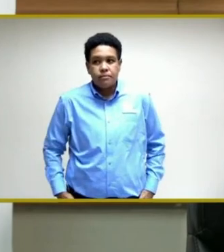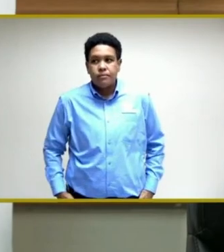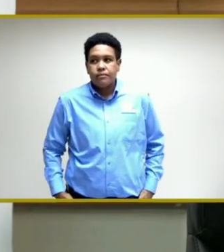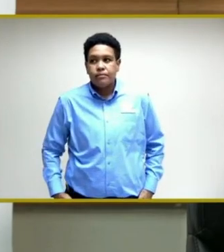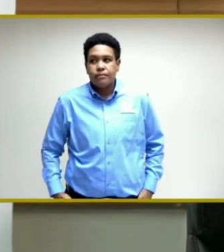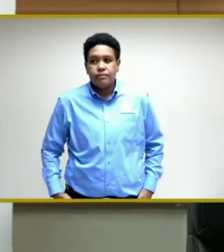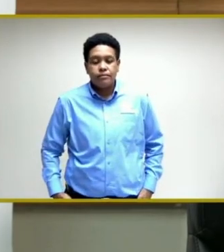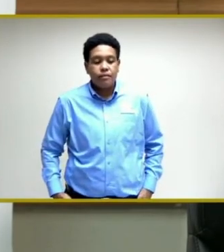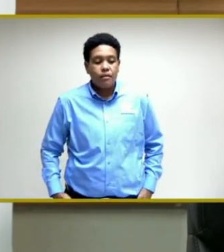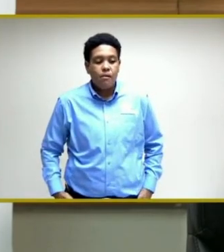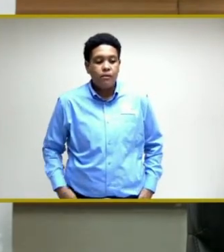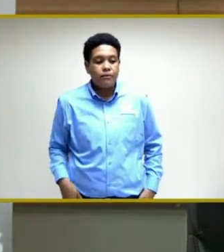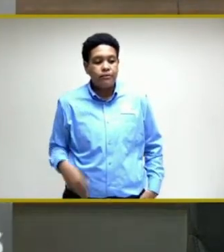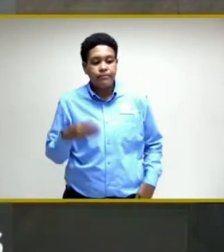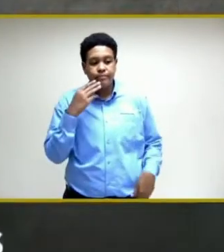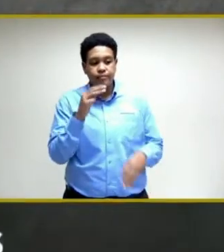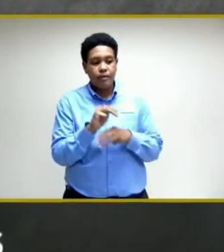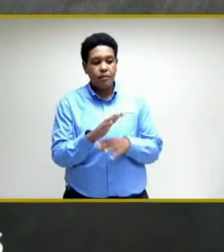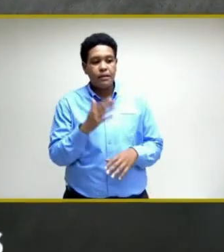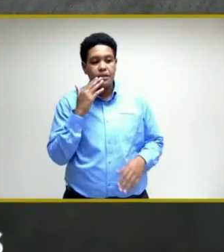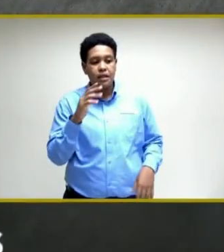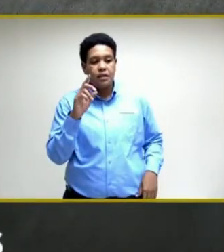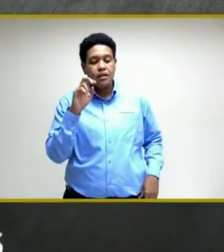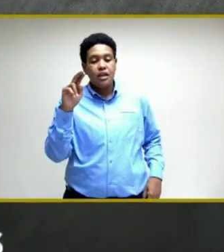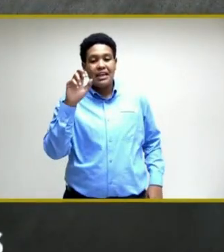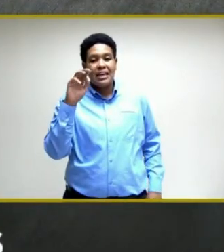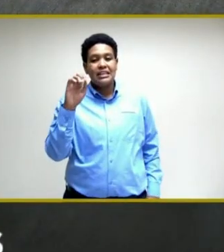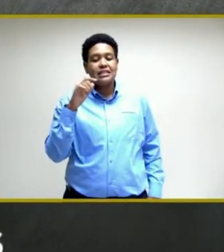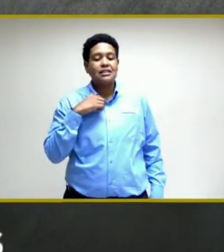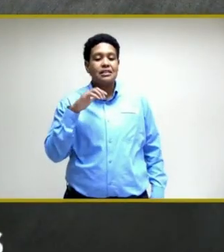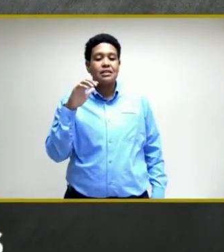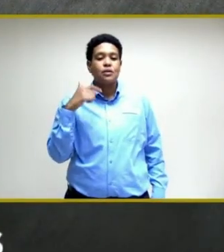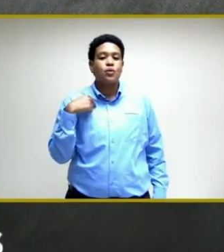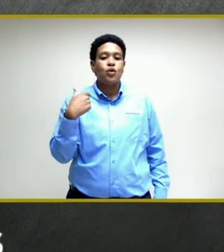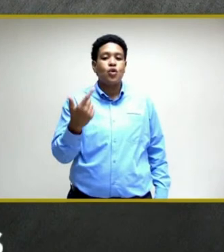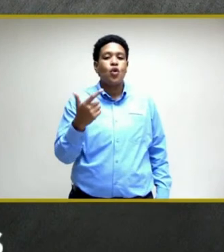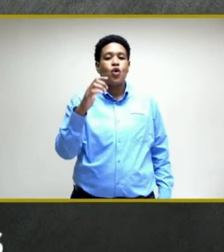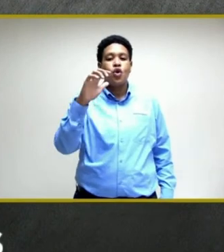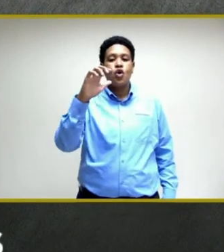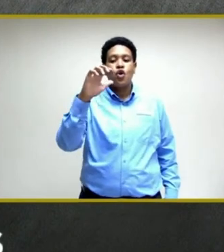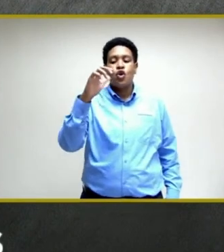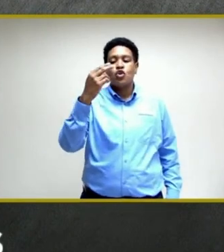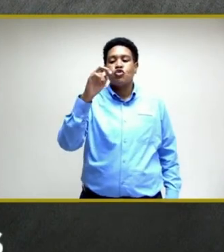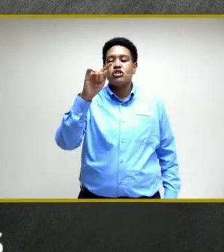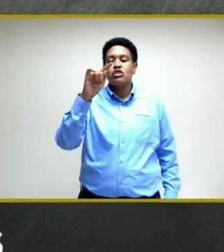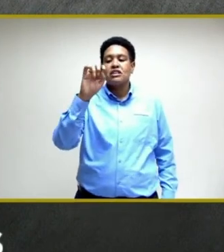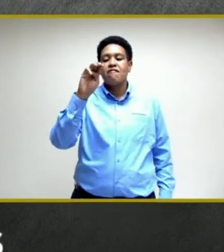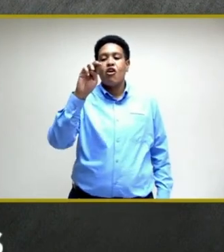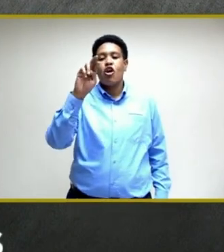you very much, Minister. Thank you, Dr. Renison. Same, we're going to go to Christopher Thomas from the Gleaner.